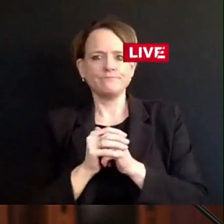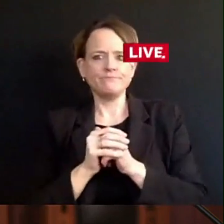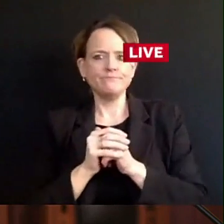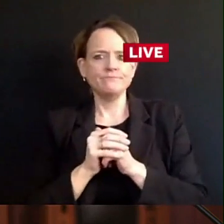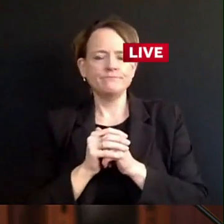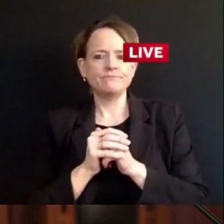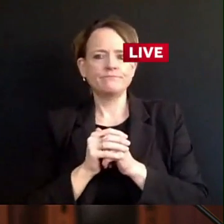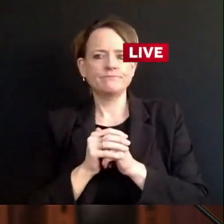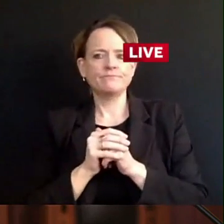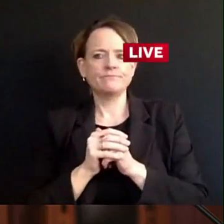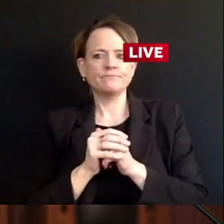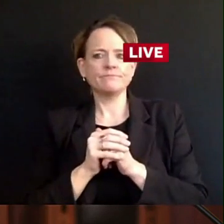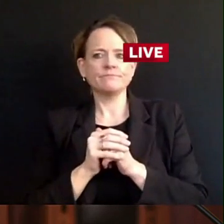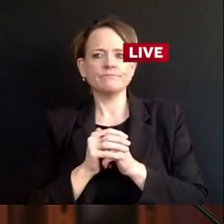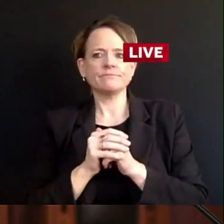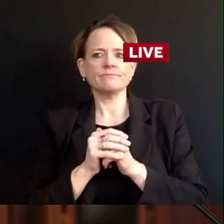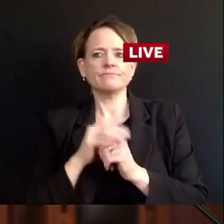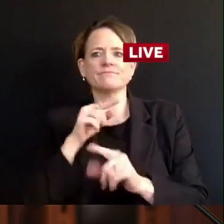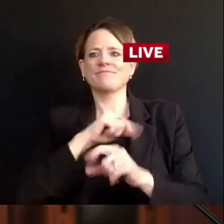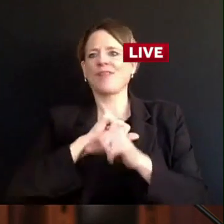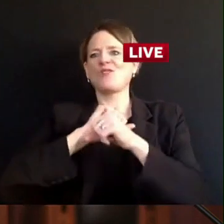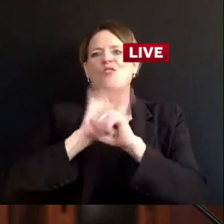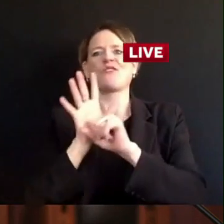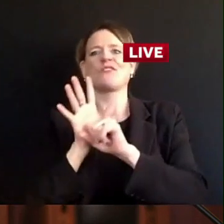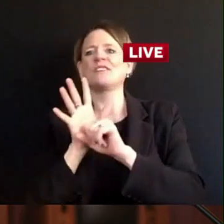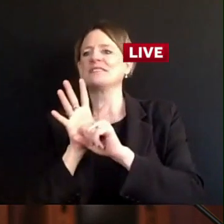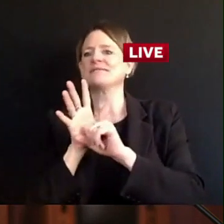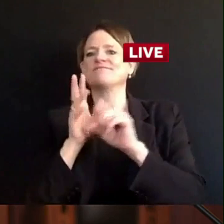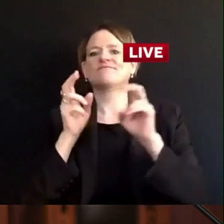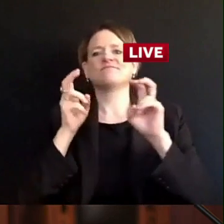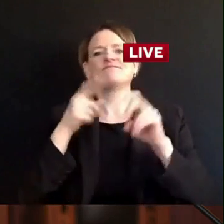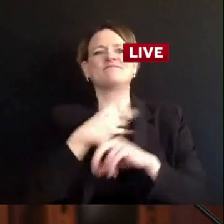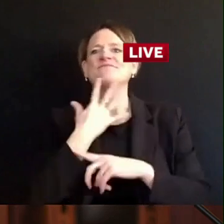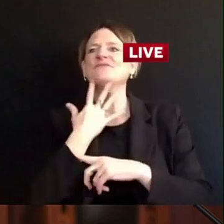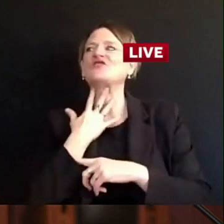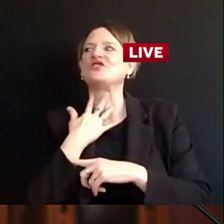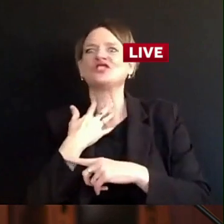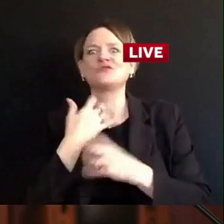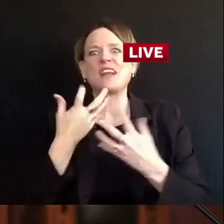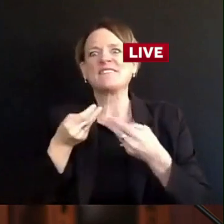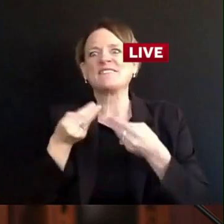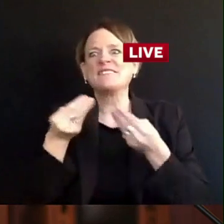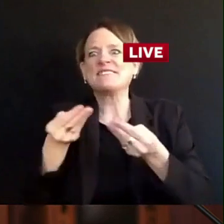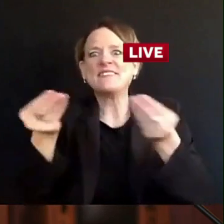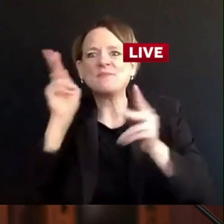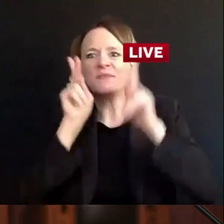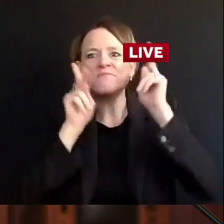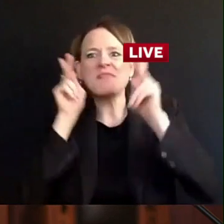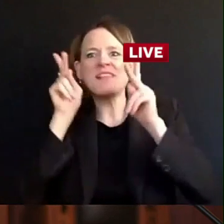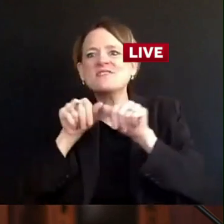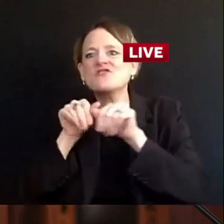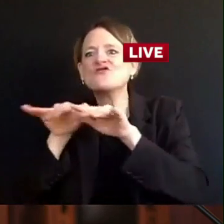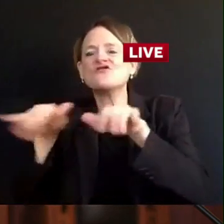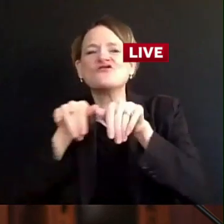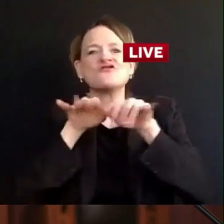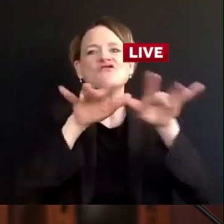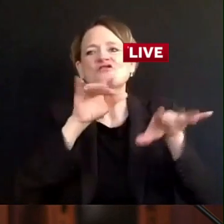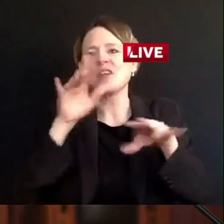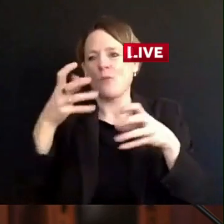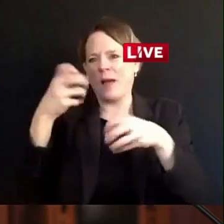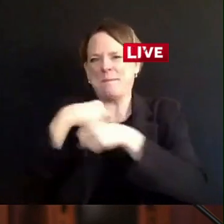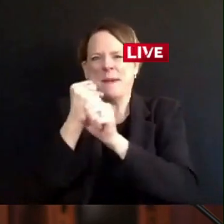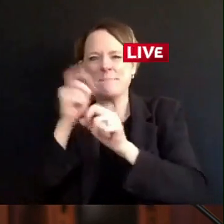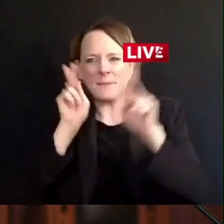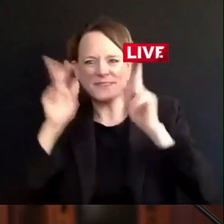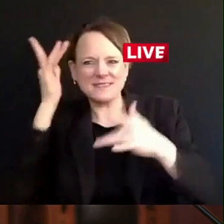behave, which is to spread as quickly as it can at every opportunity. And it speaks more broadly to